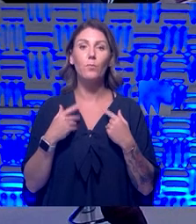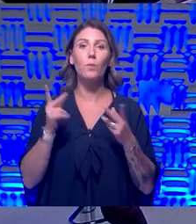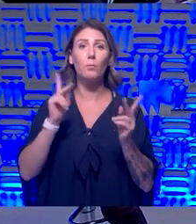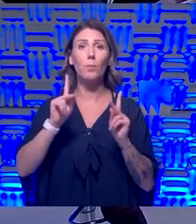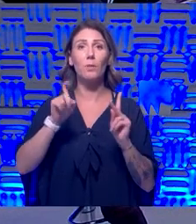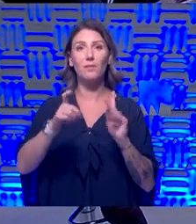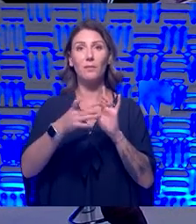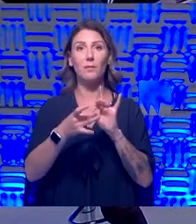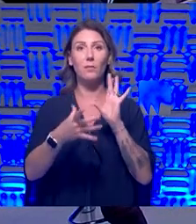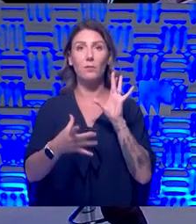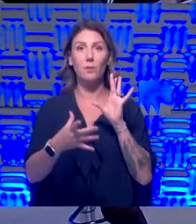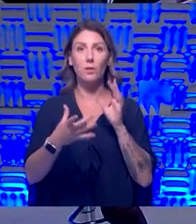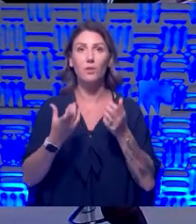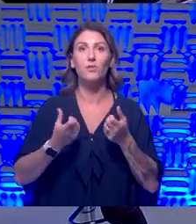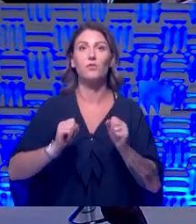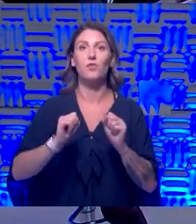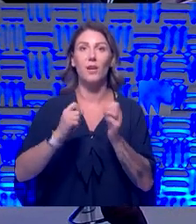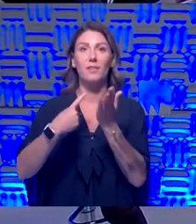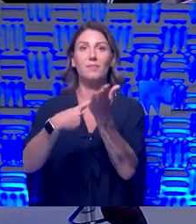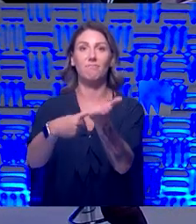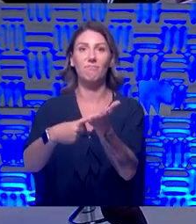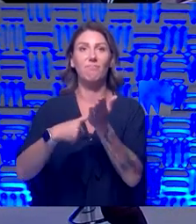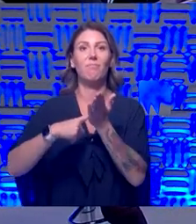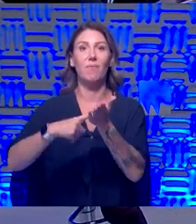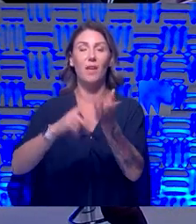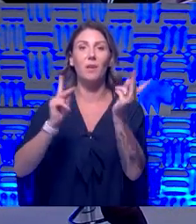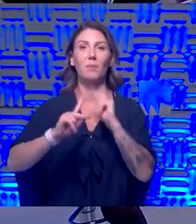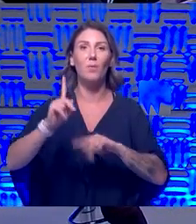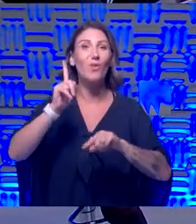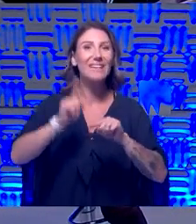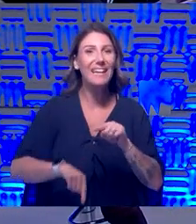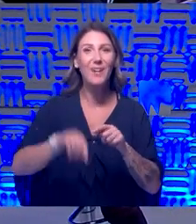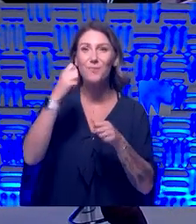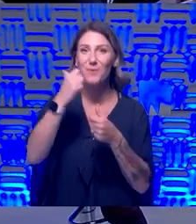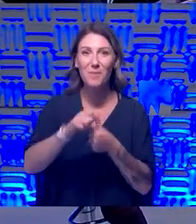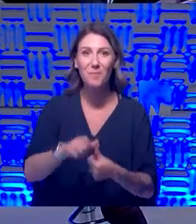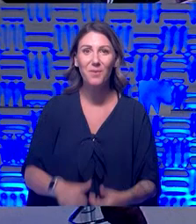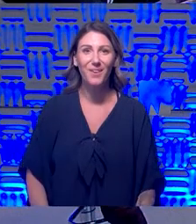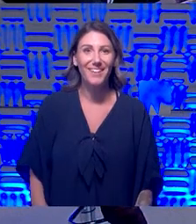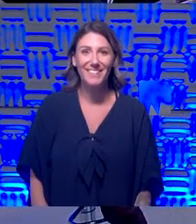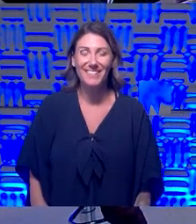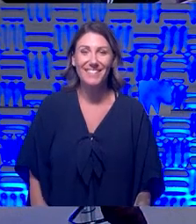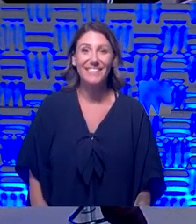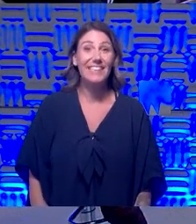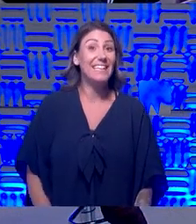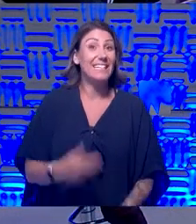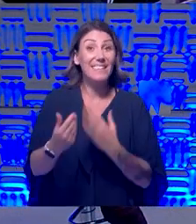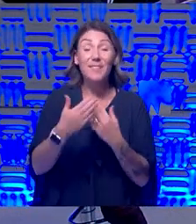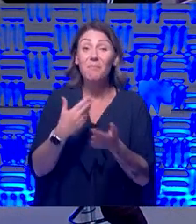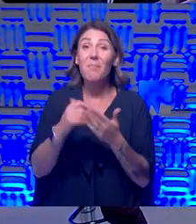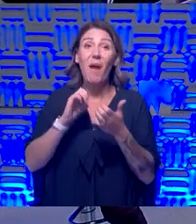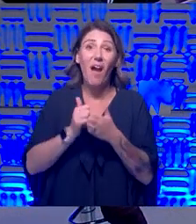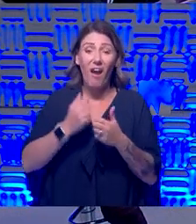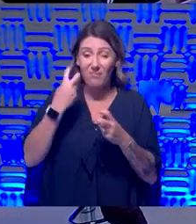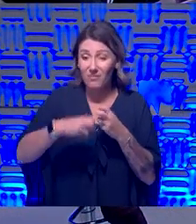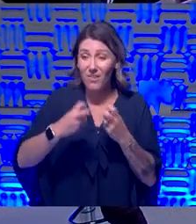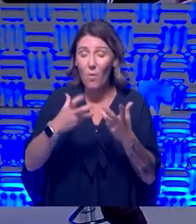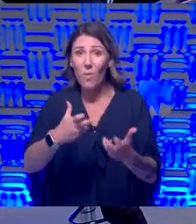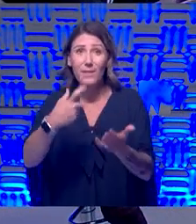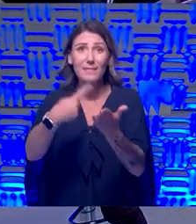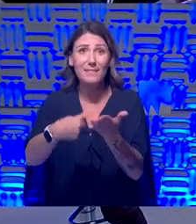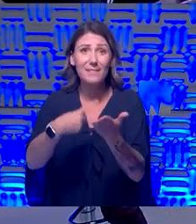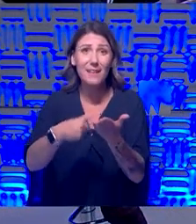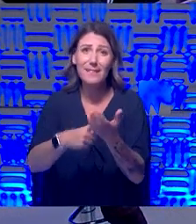let go of this, is trying to debate somebody who doesn't remember. Because you're, no matter how hard you talk about it and how much you want to do it,